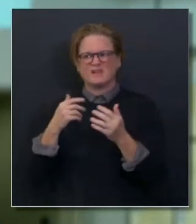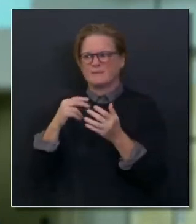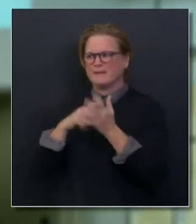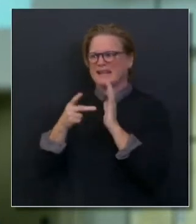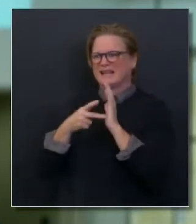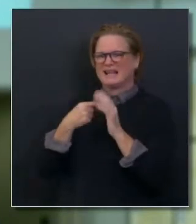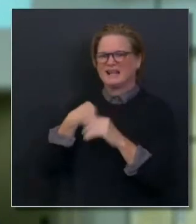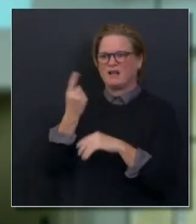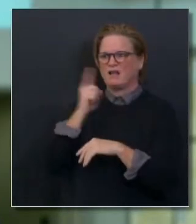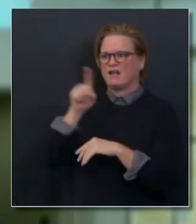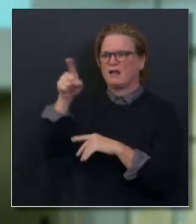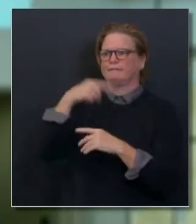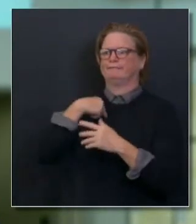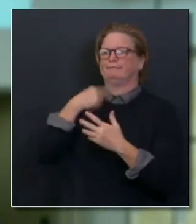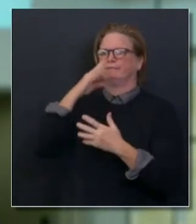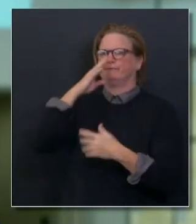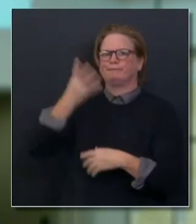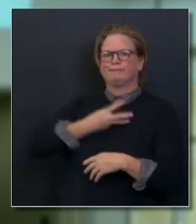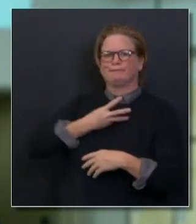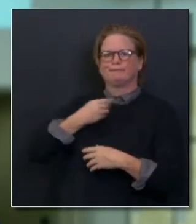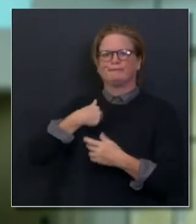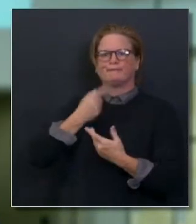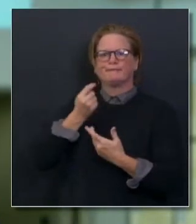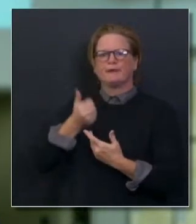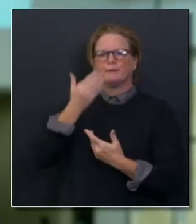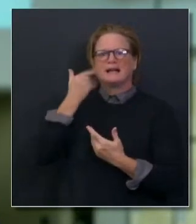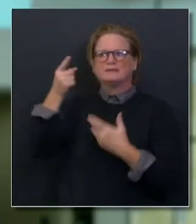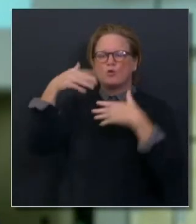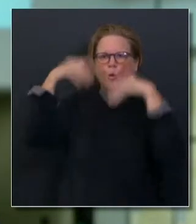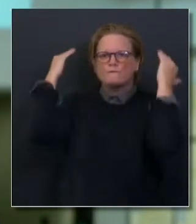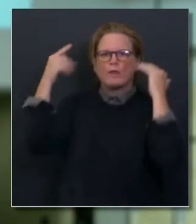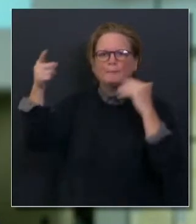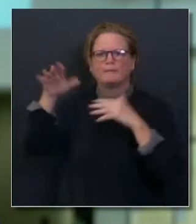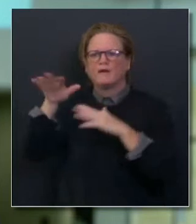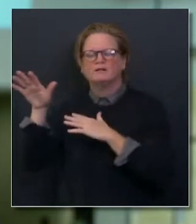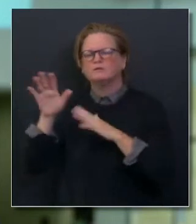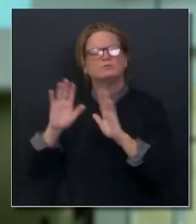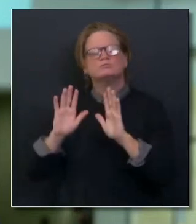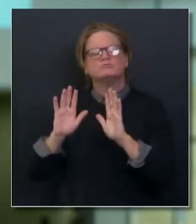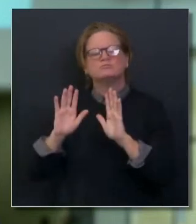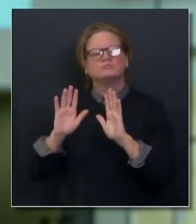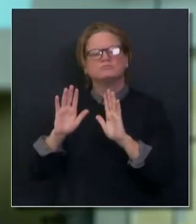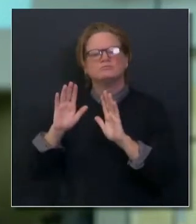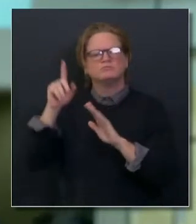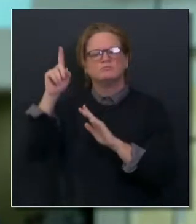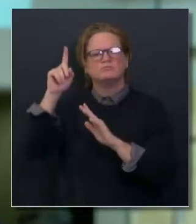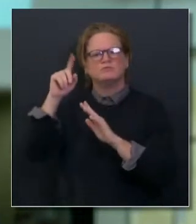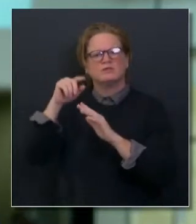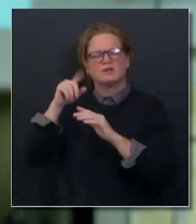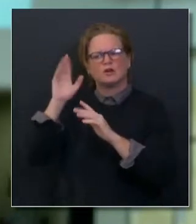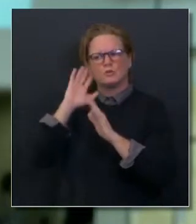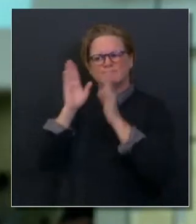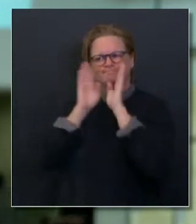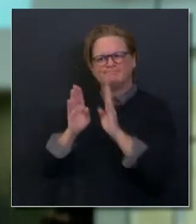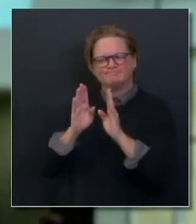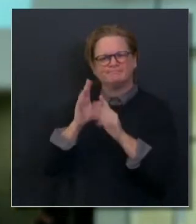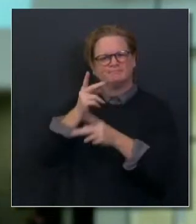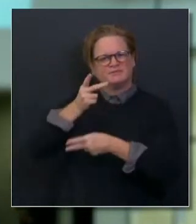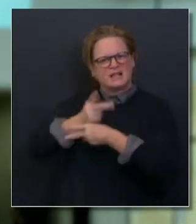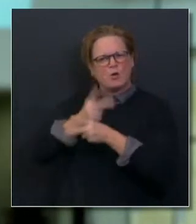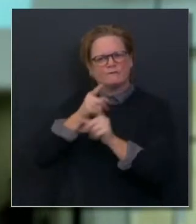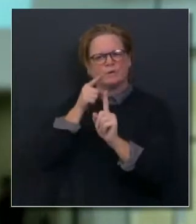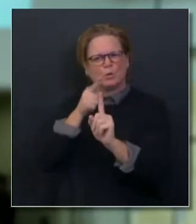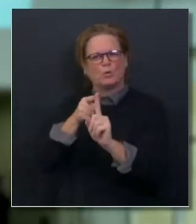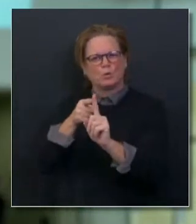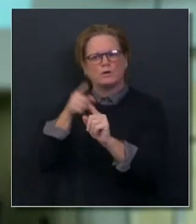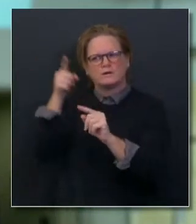about what are called crisis care guidelines. Of course, they are considered at different times. There isn't a facility in